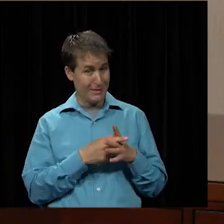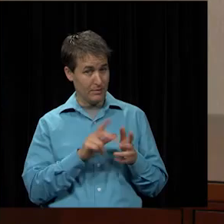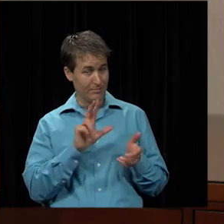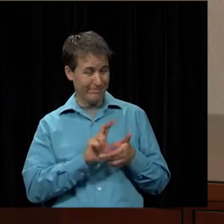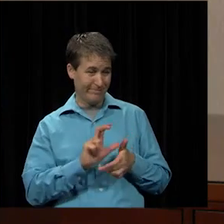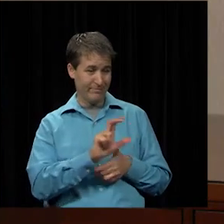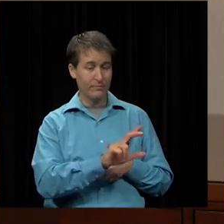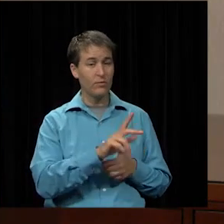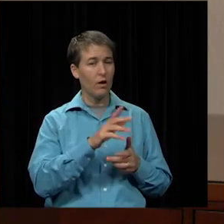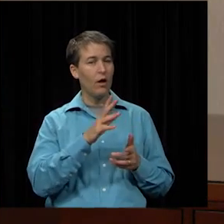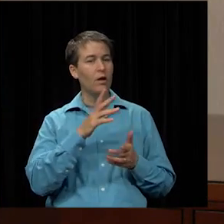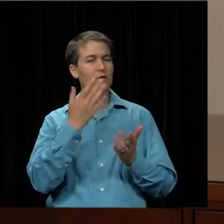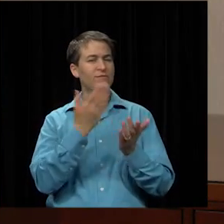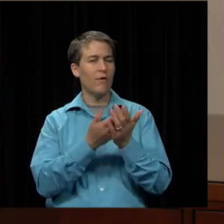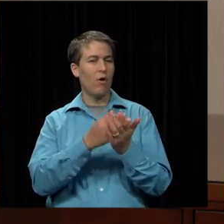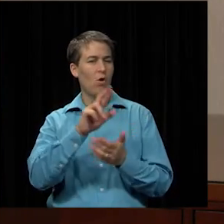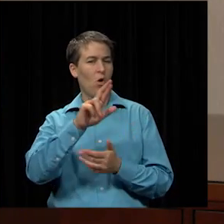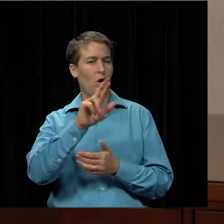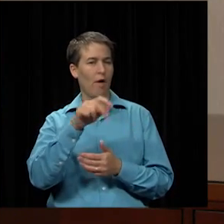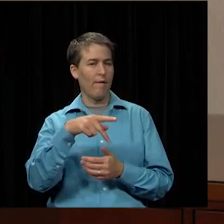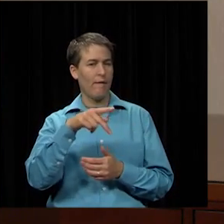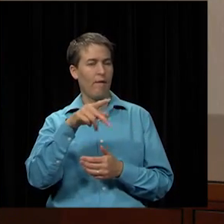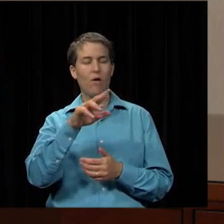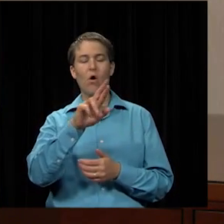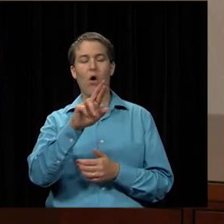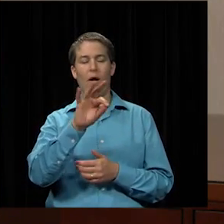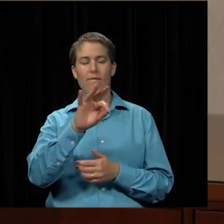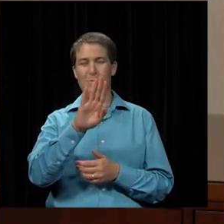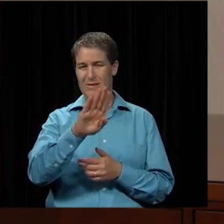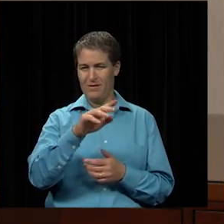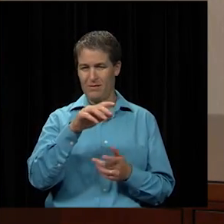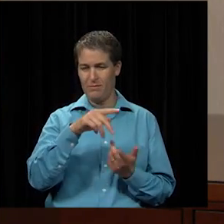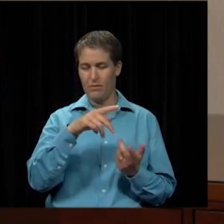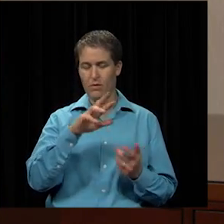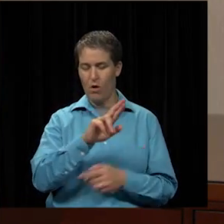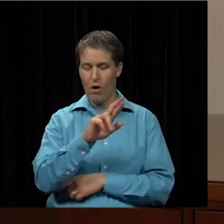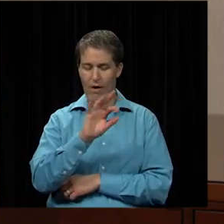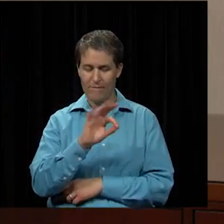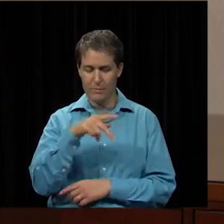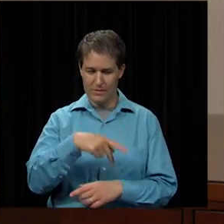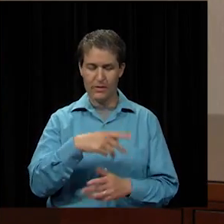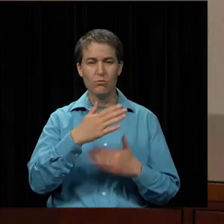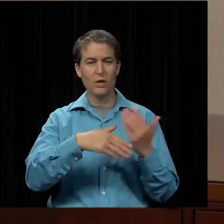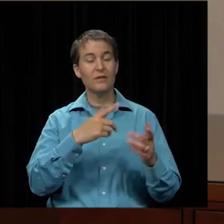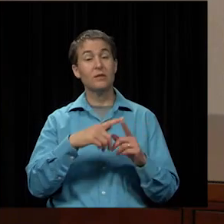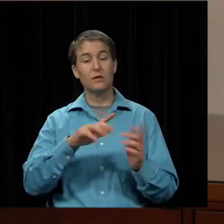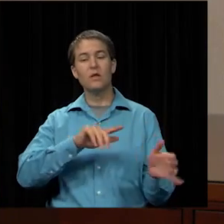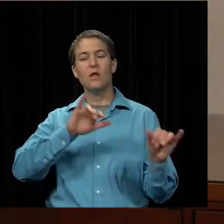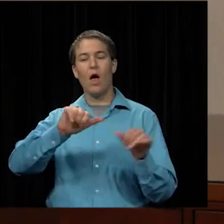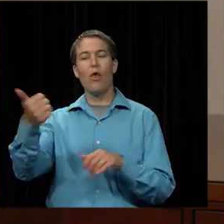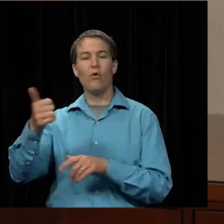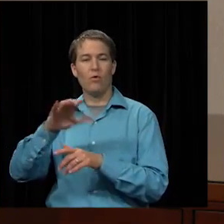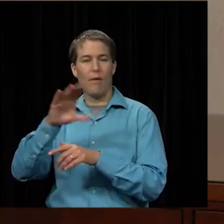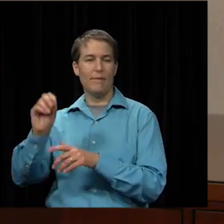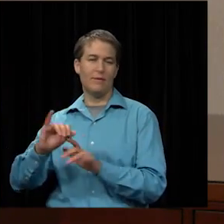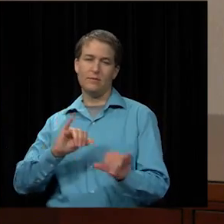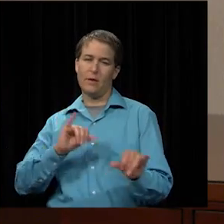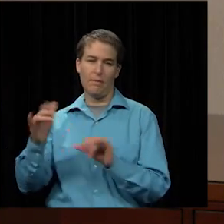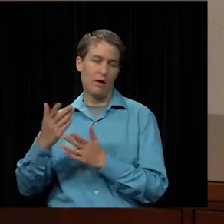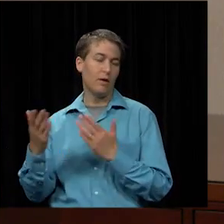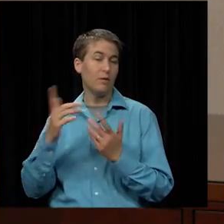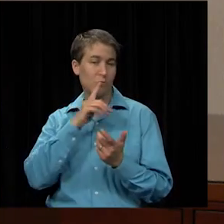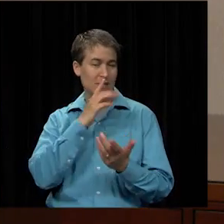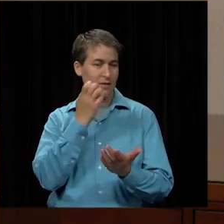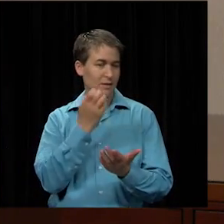verified in the rfp process the other bidder did a very similar thing actually at a higher cost it's really that the economy is coming back